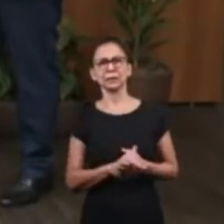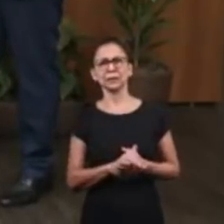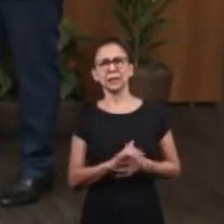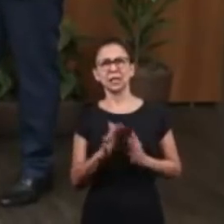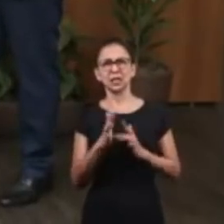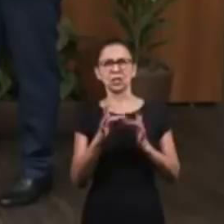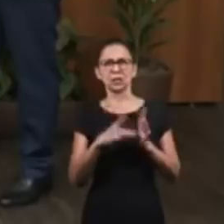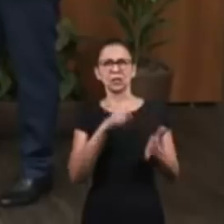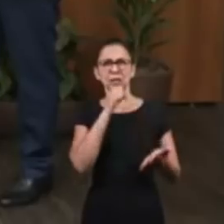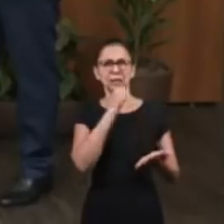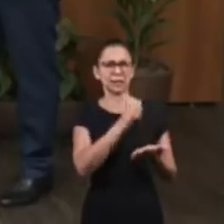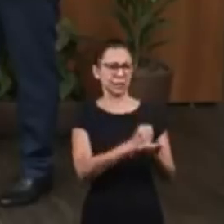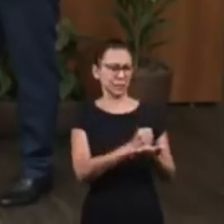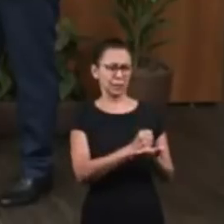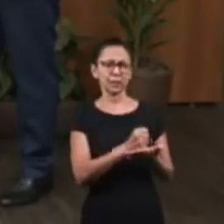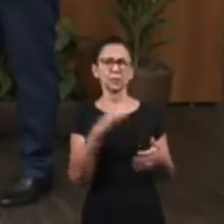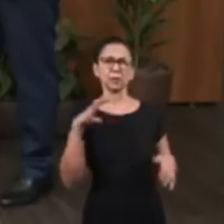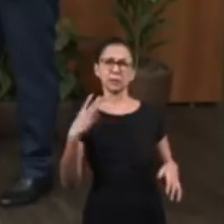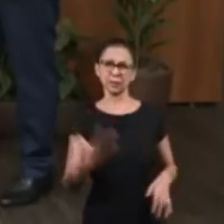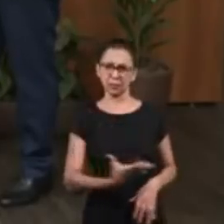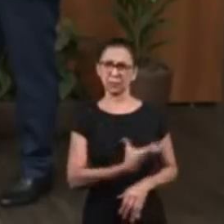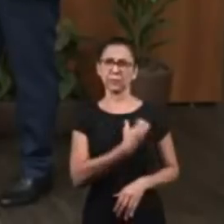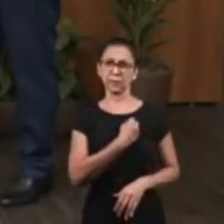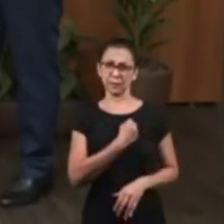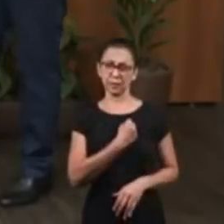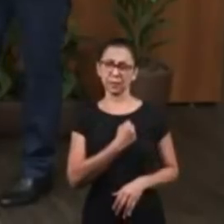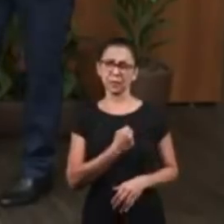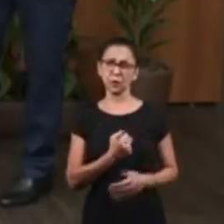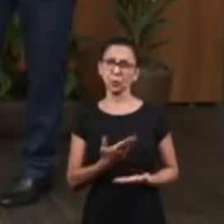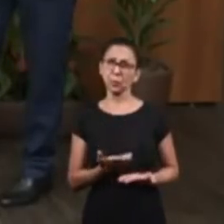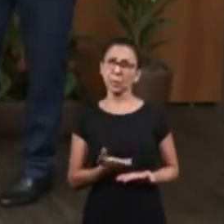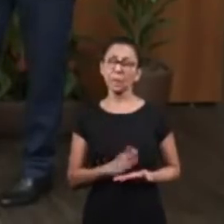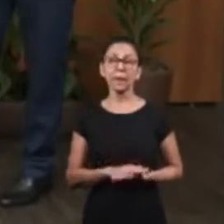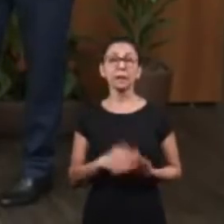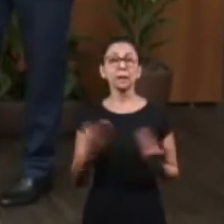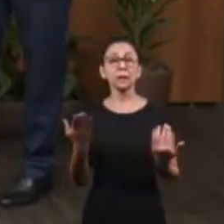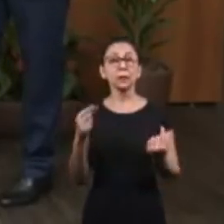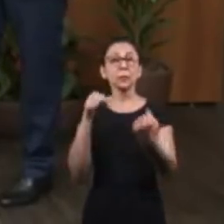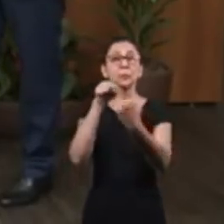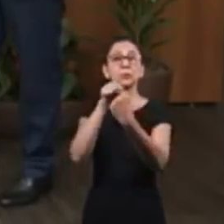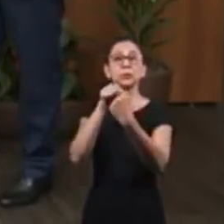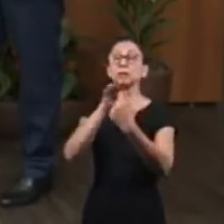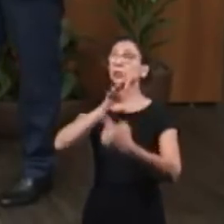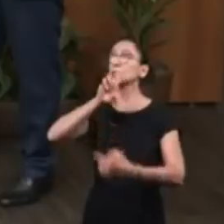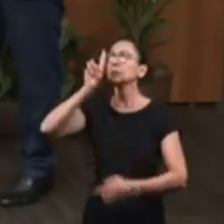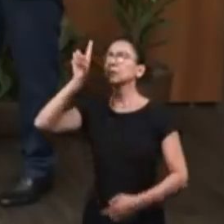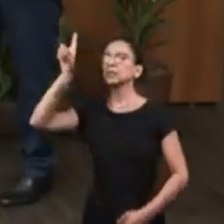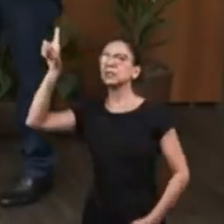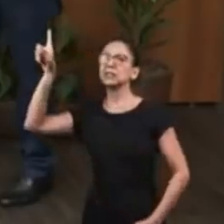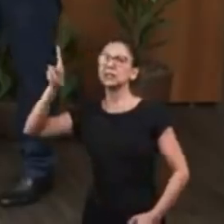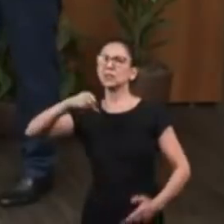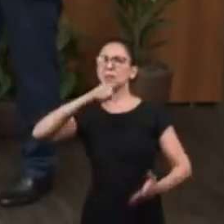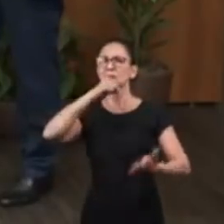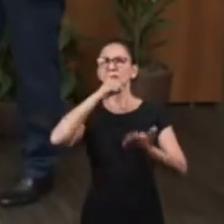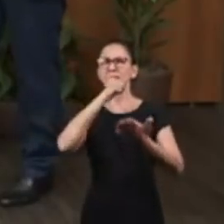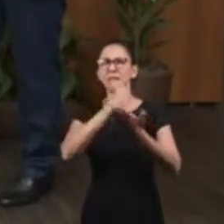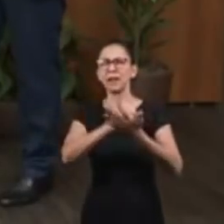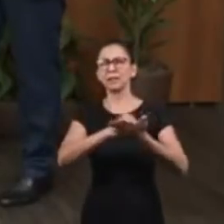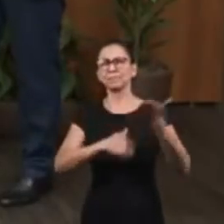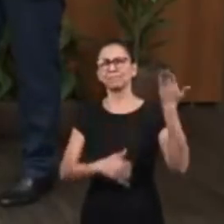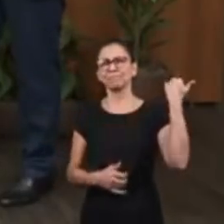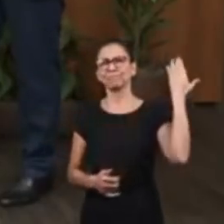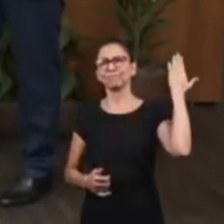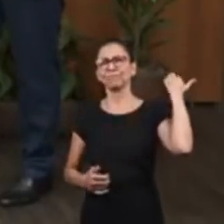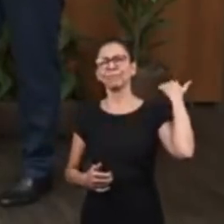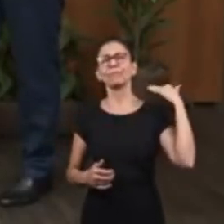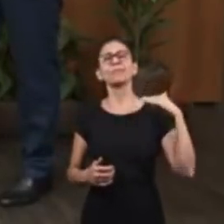prophesied in the Old Testament and salvation, this is the exact purpose of God since the